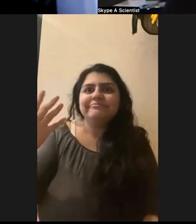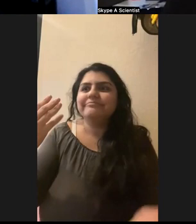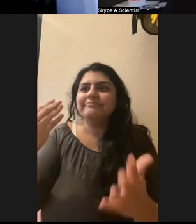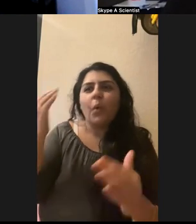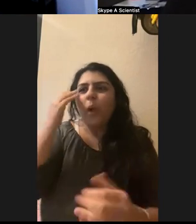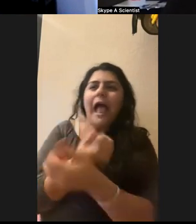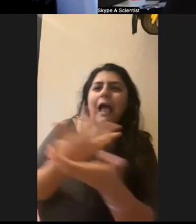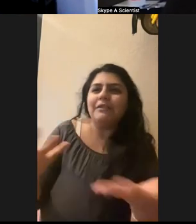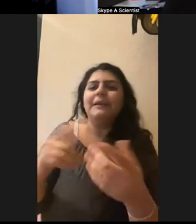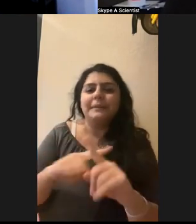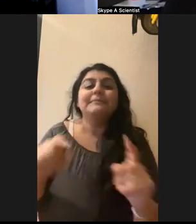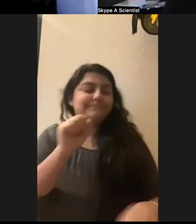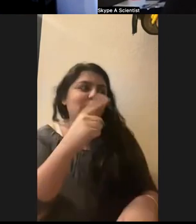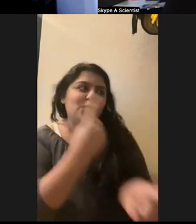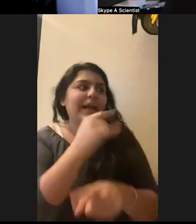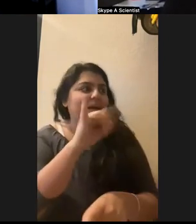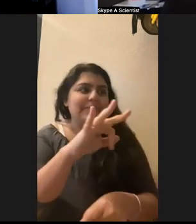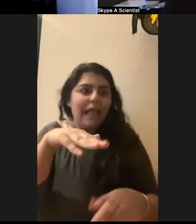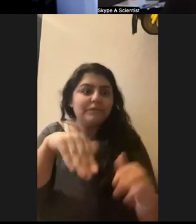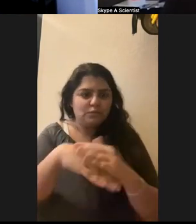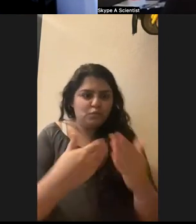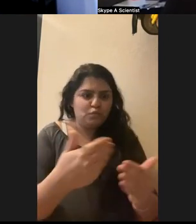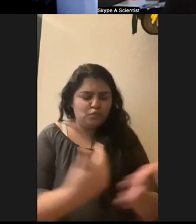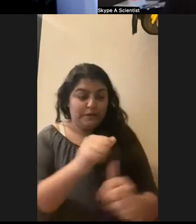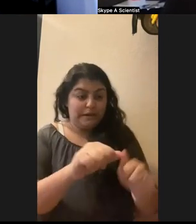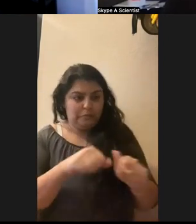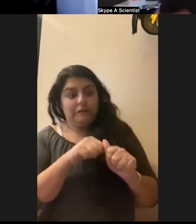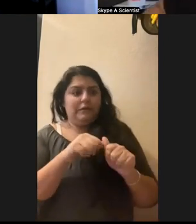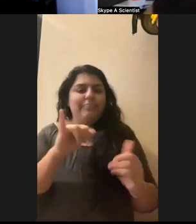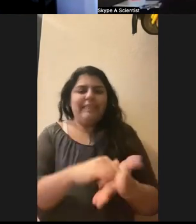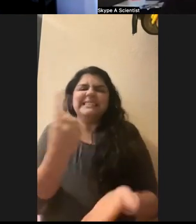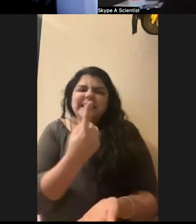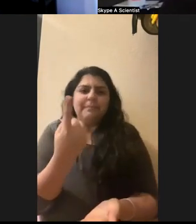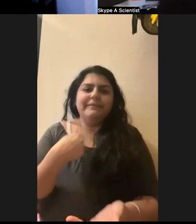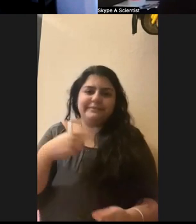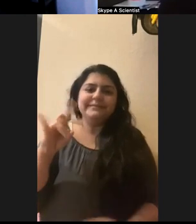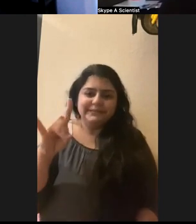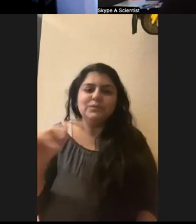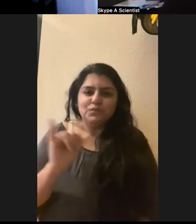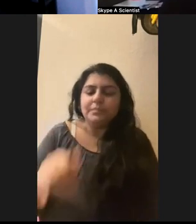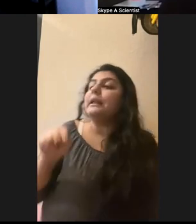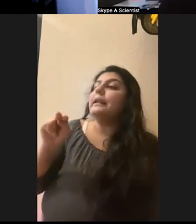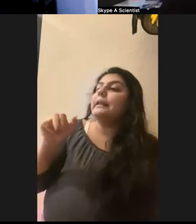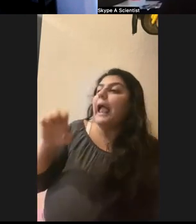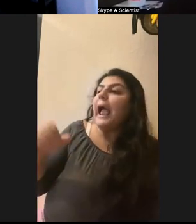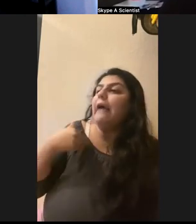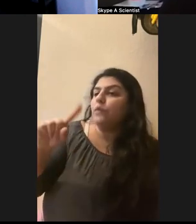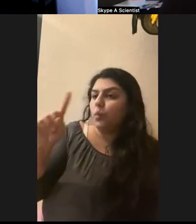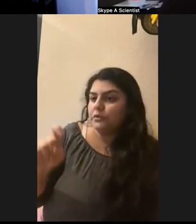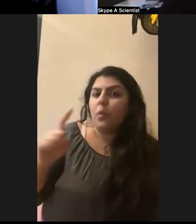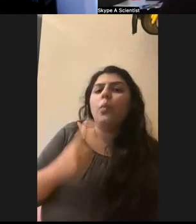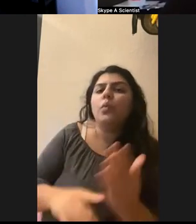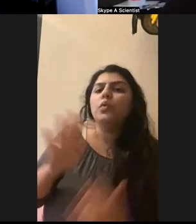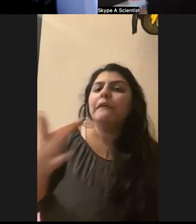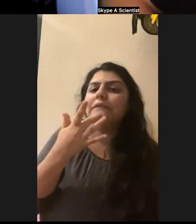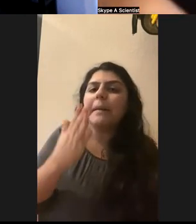area, that's something you can look at too. Like I did. Yeah. Awesome. Thank you. I've got a question from Ney. Uh, what's your favorite part of your